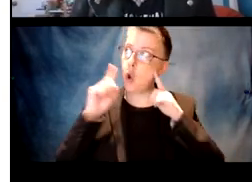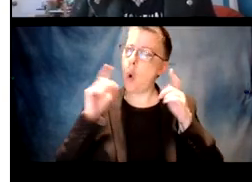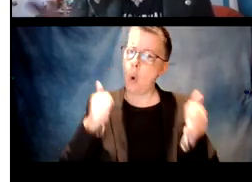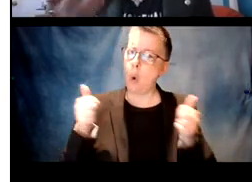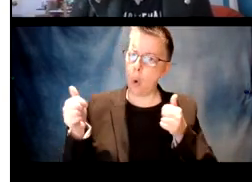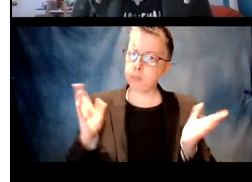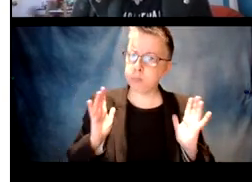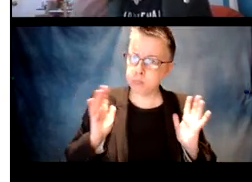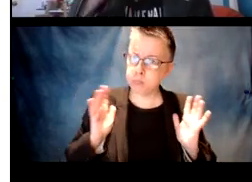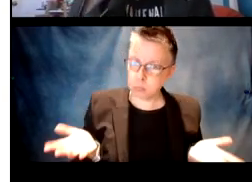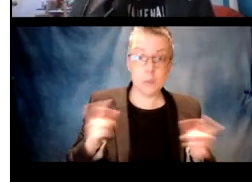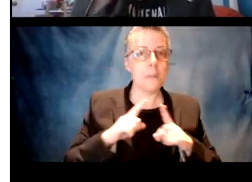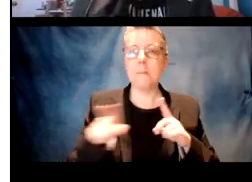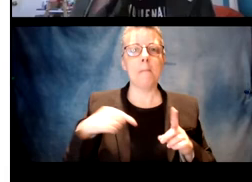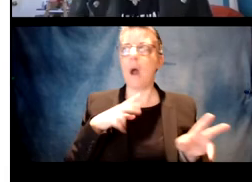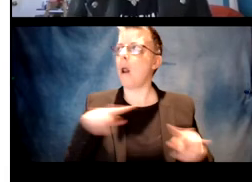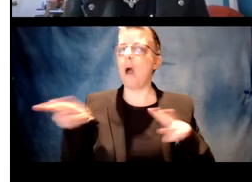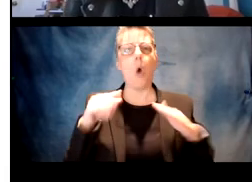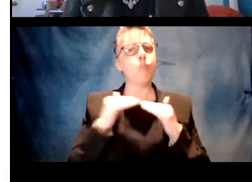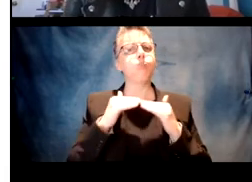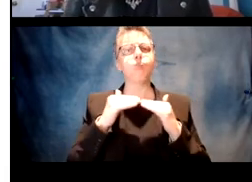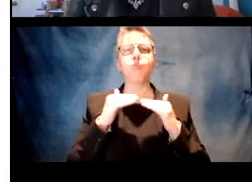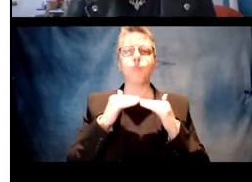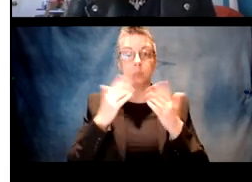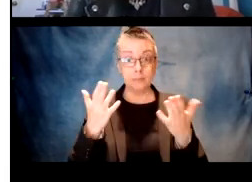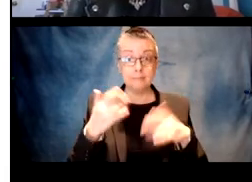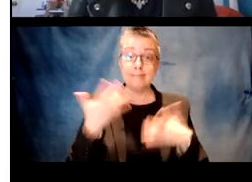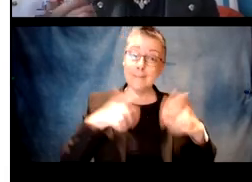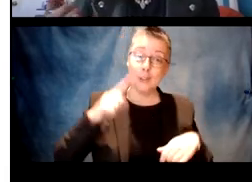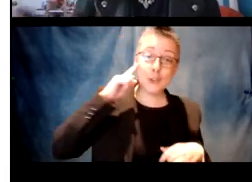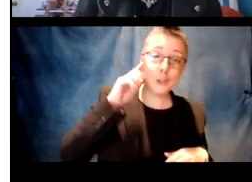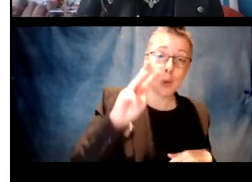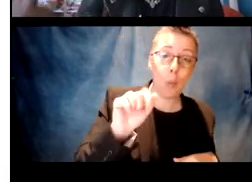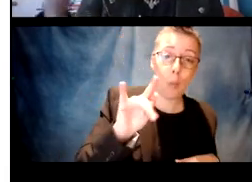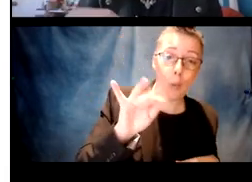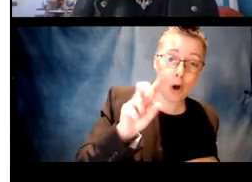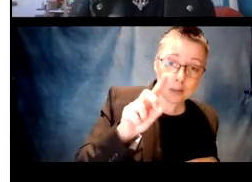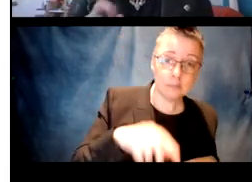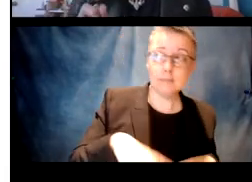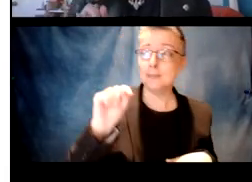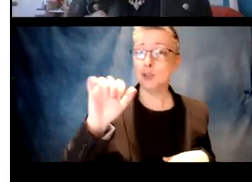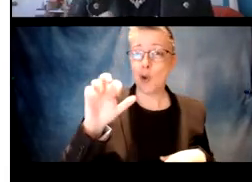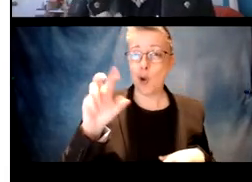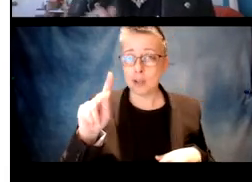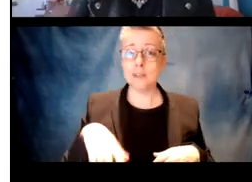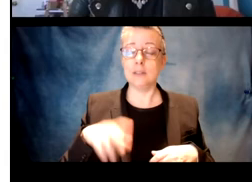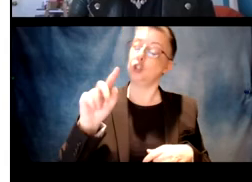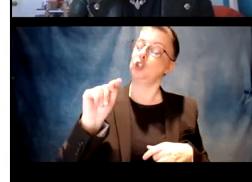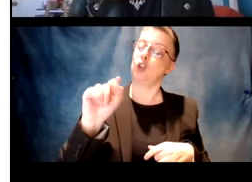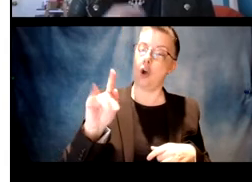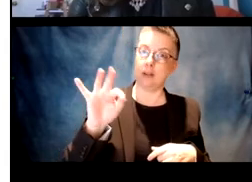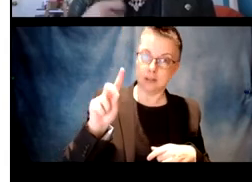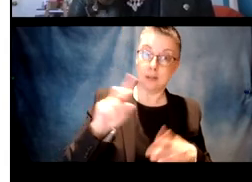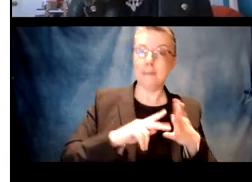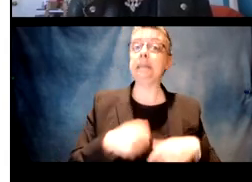caught and broke. So that's okay. So again, my going back to my thesis that they've also